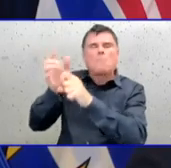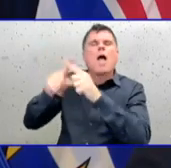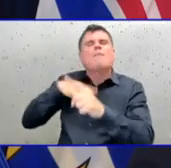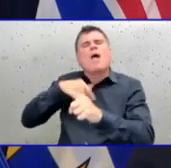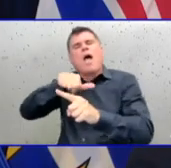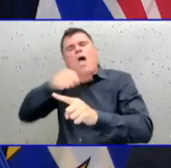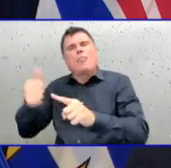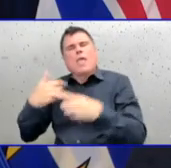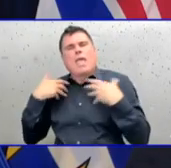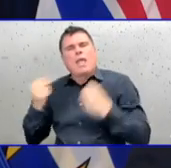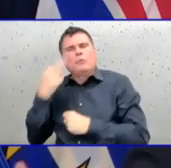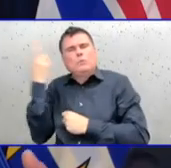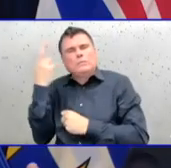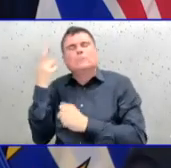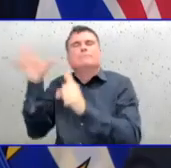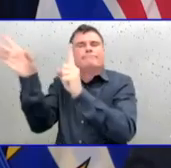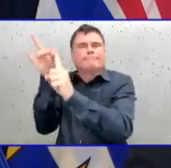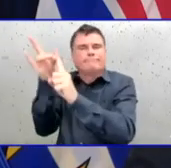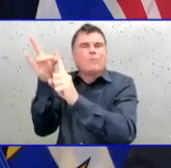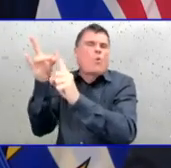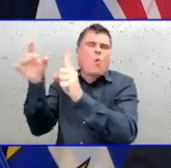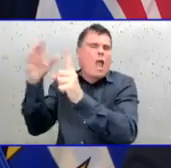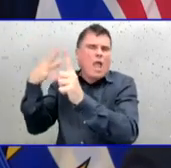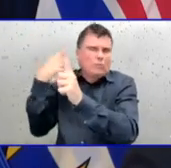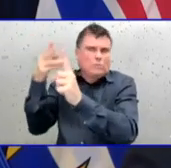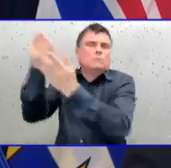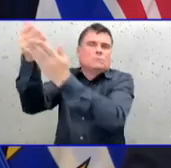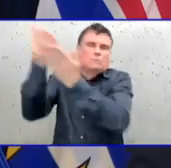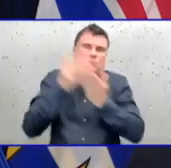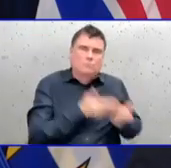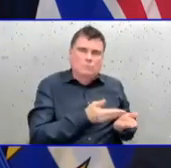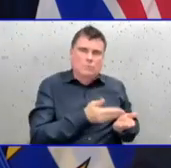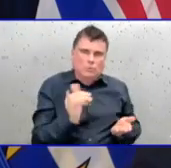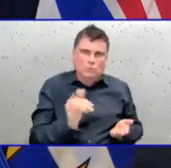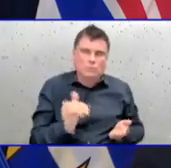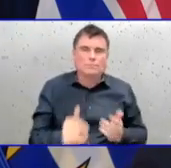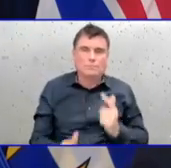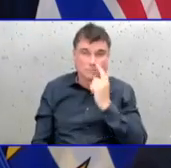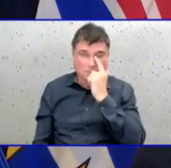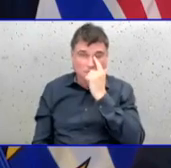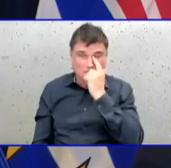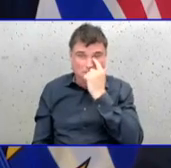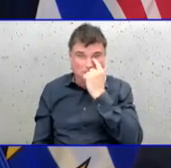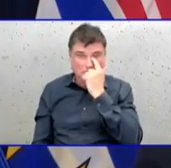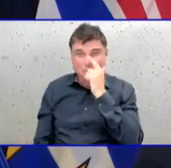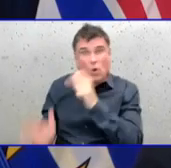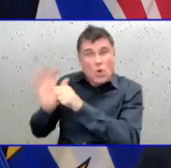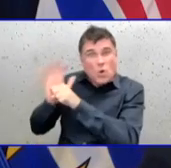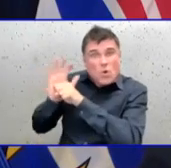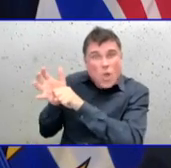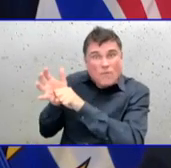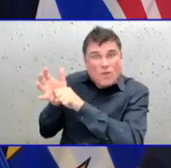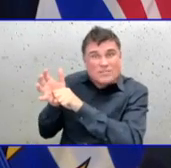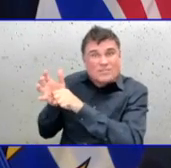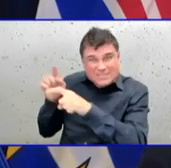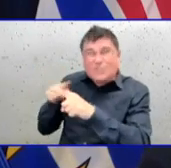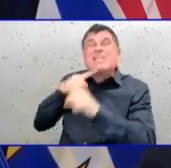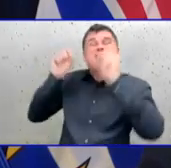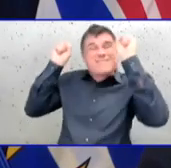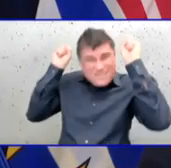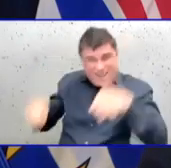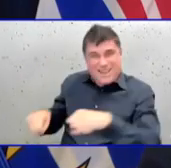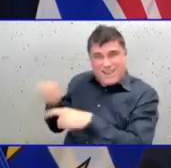preventable. It is preventable. And I want to say to everyone today, look at the numbers, but imagine the